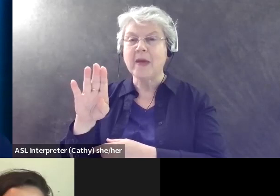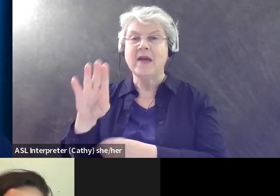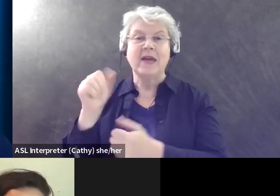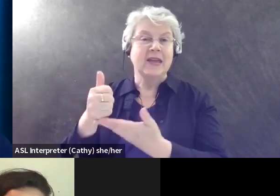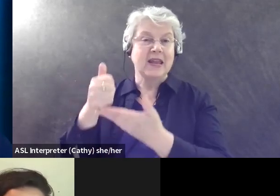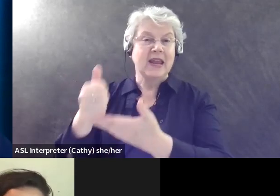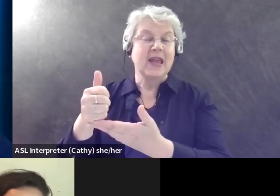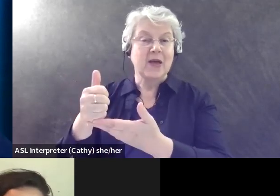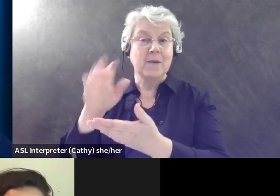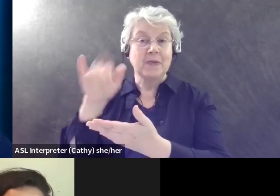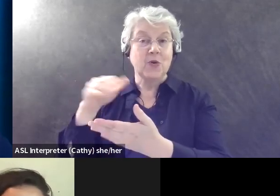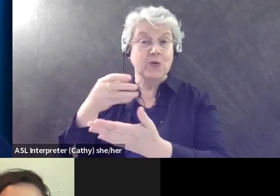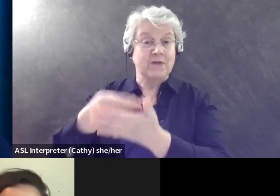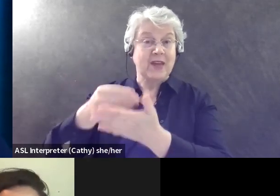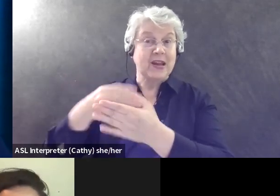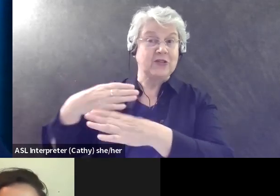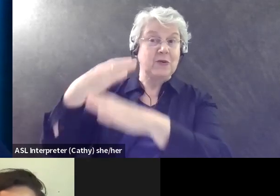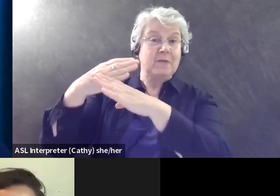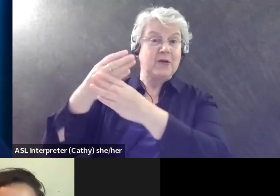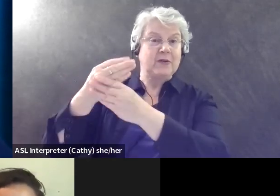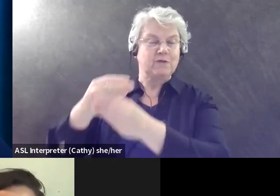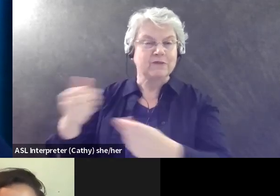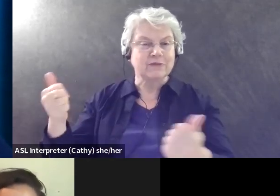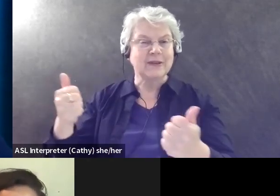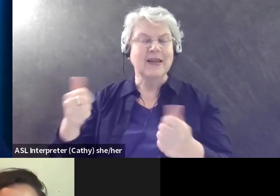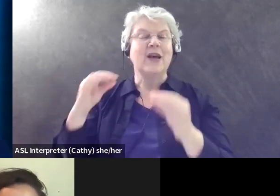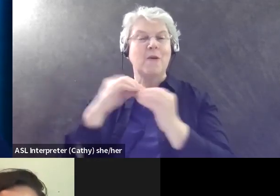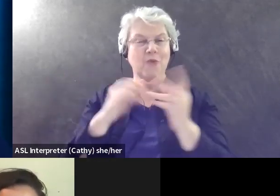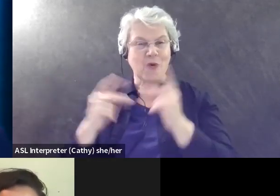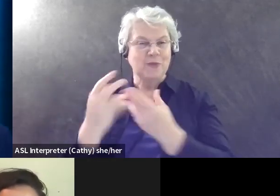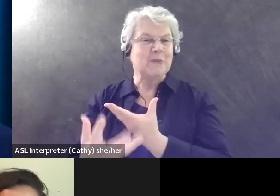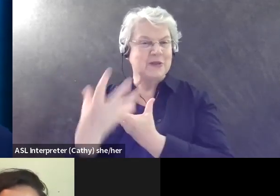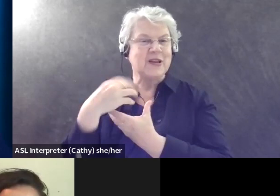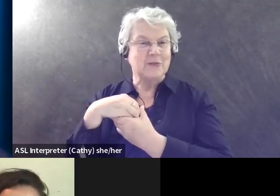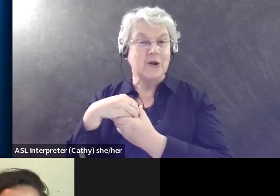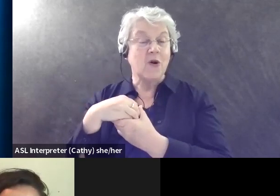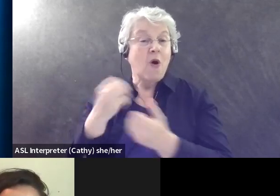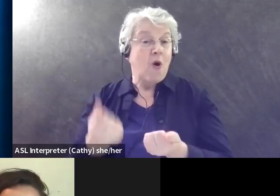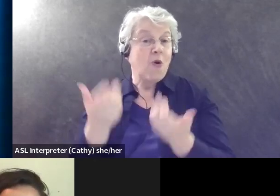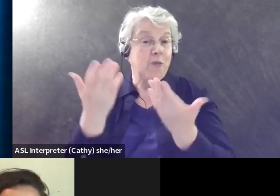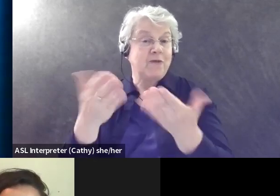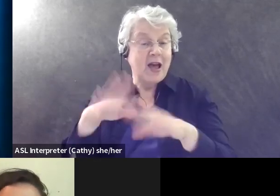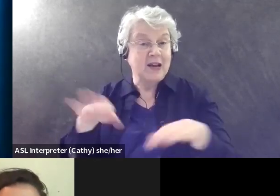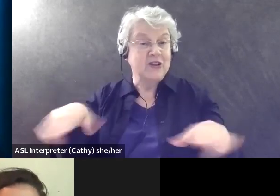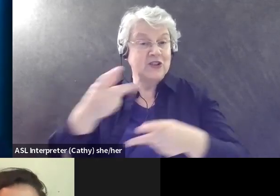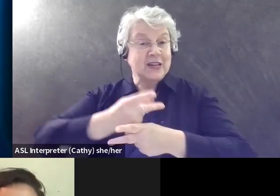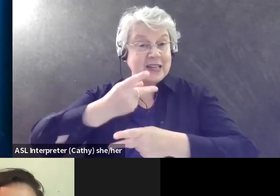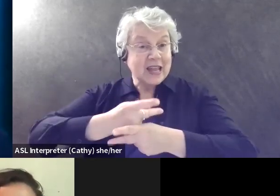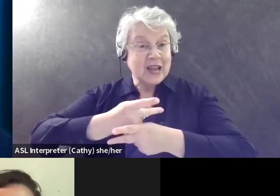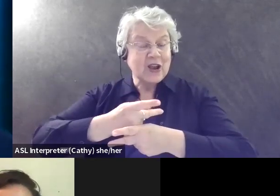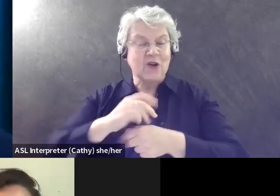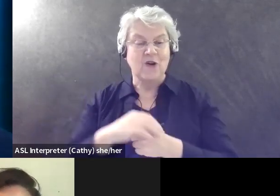um, to access for sure, it helps, um, more people participate, providing childcare or stating ahead of time that